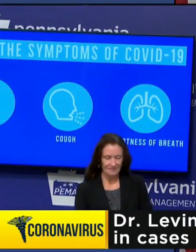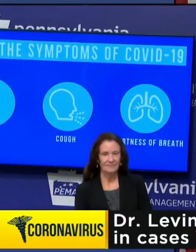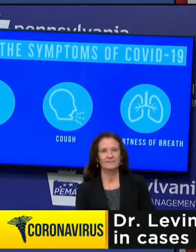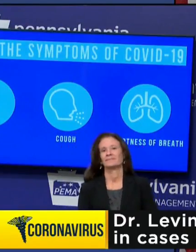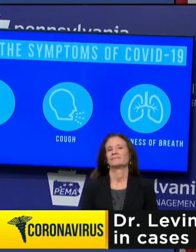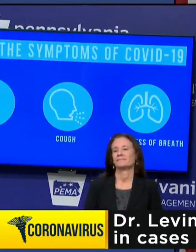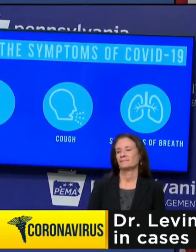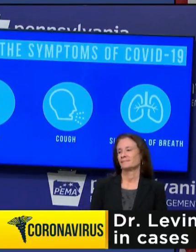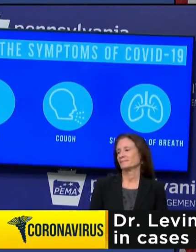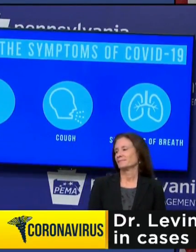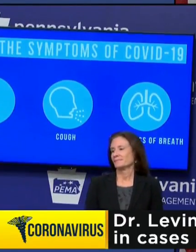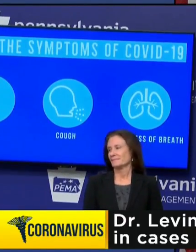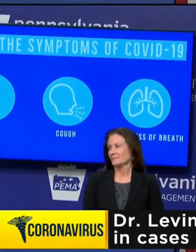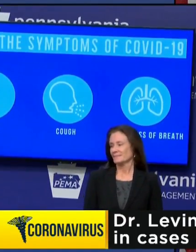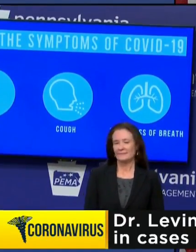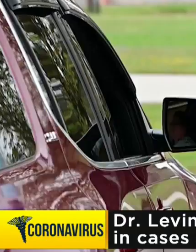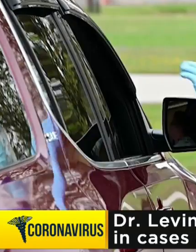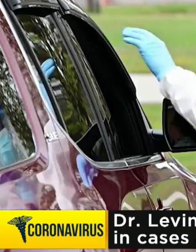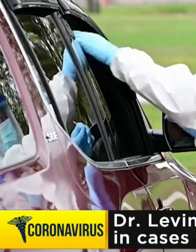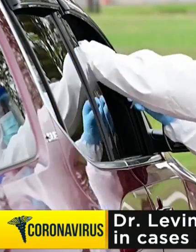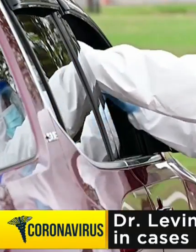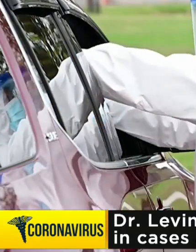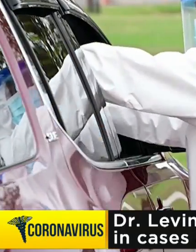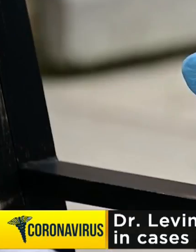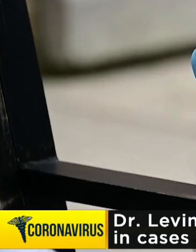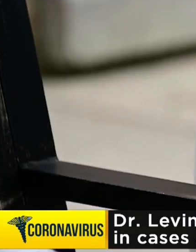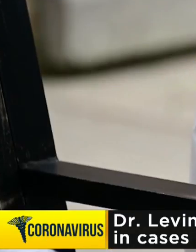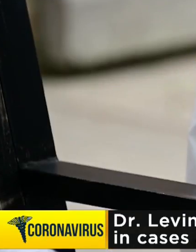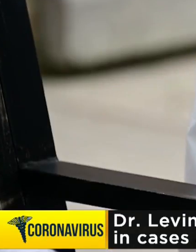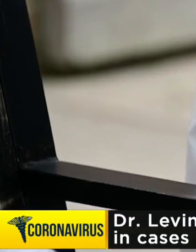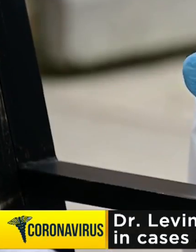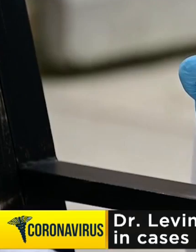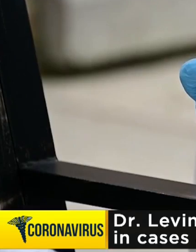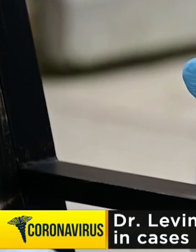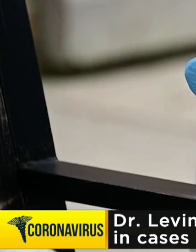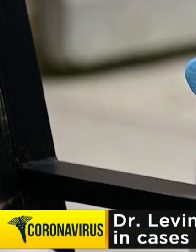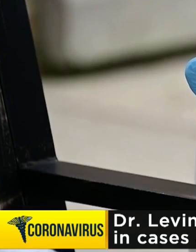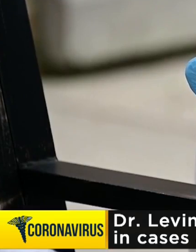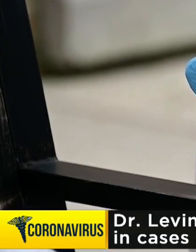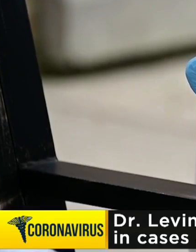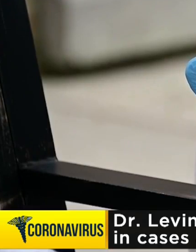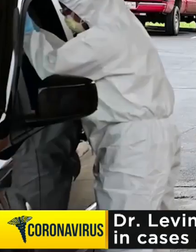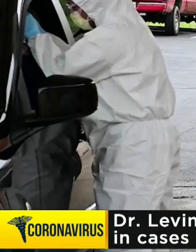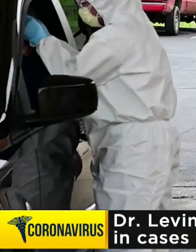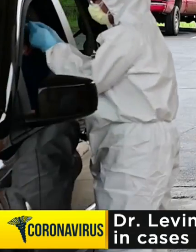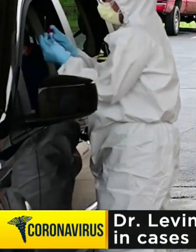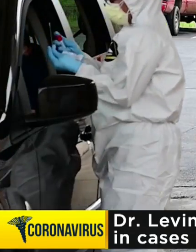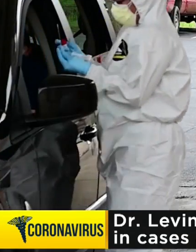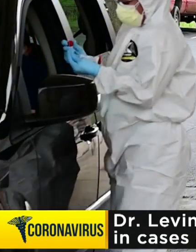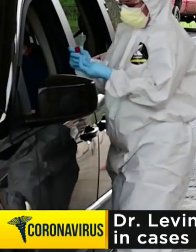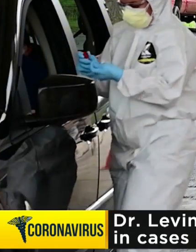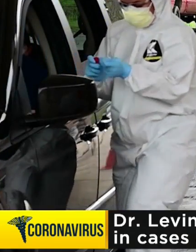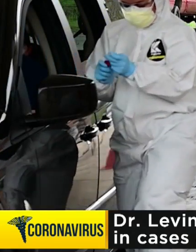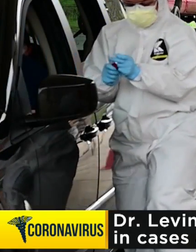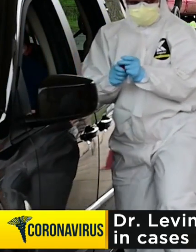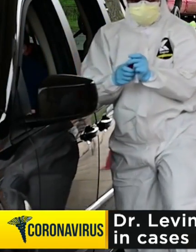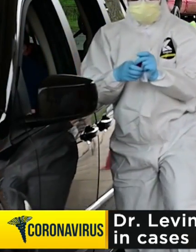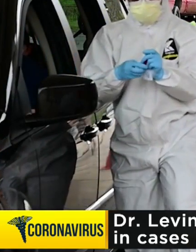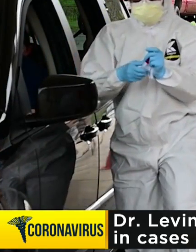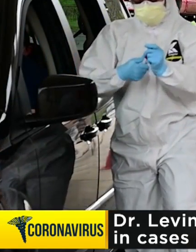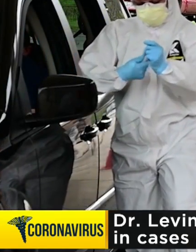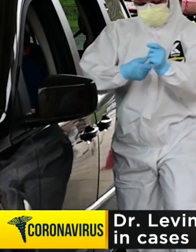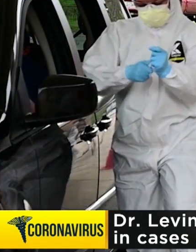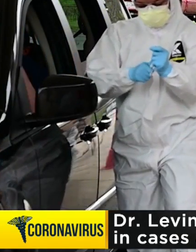17th, more than 70% of patients did not fully disclose which businesses and large gatherings they attended